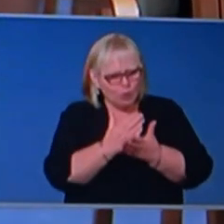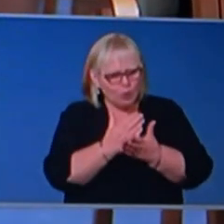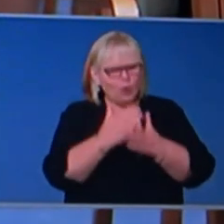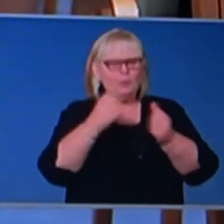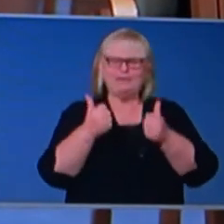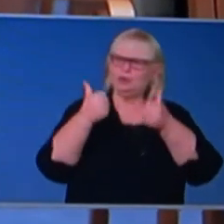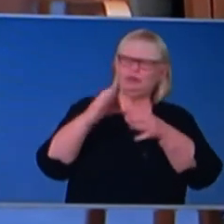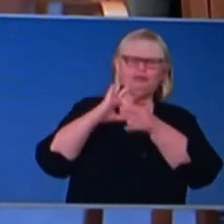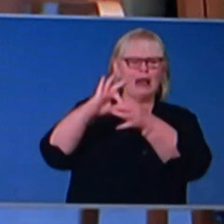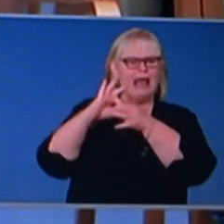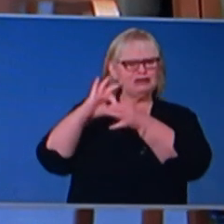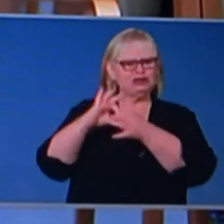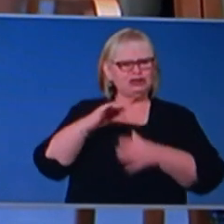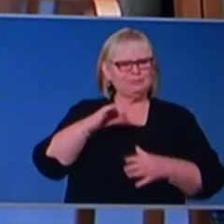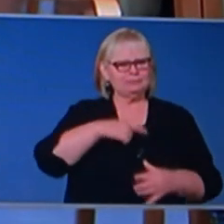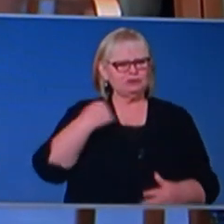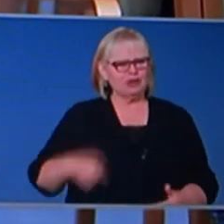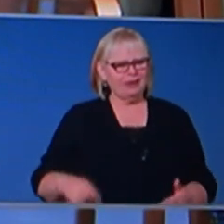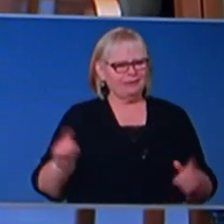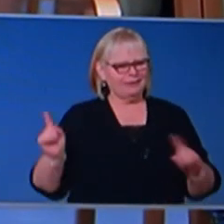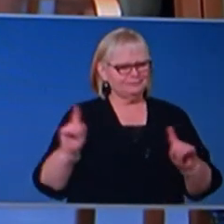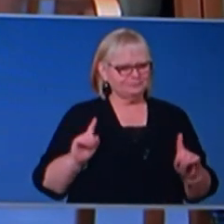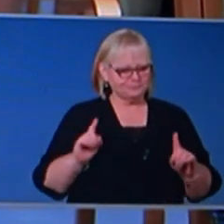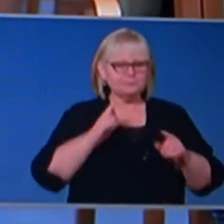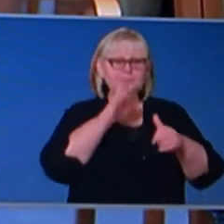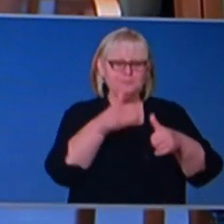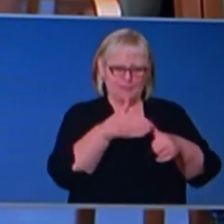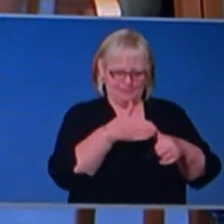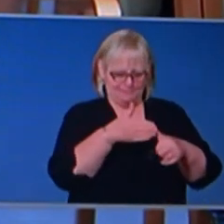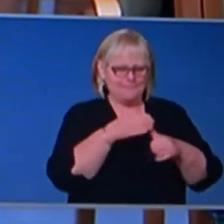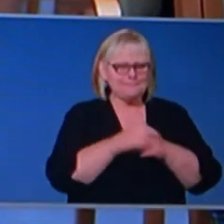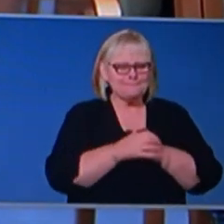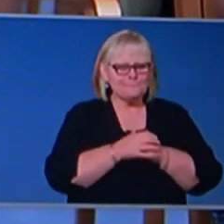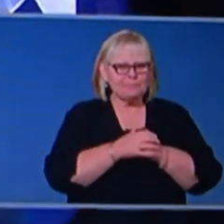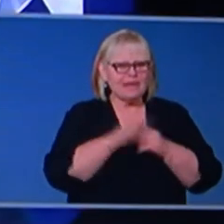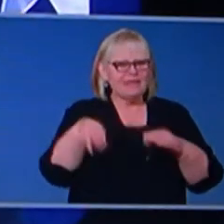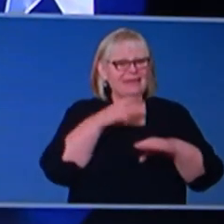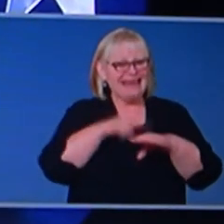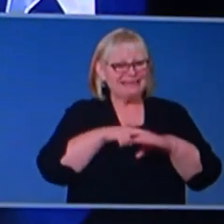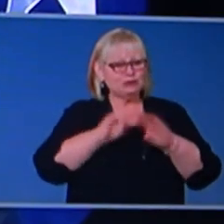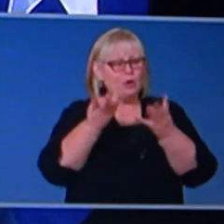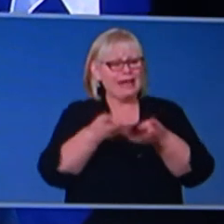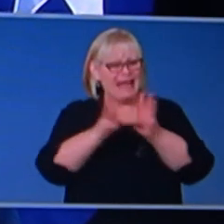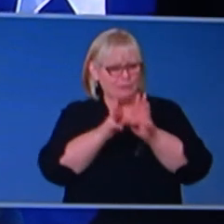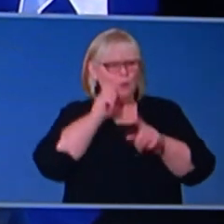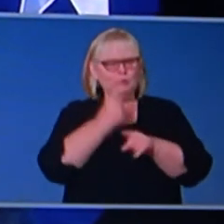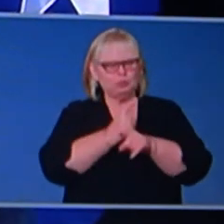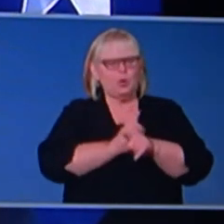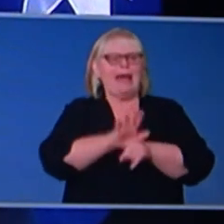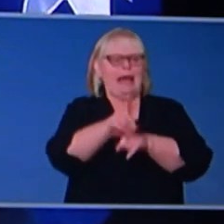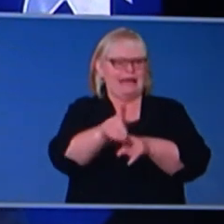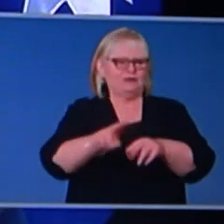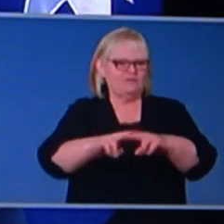have a good relationship with China? Well, on, on the first issue, um, National Cabinet will consider these things next Friday.